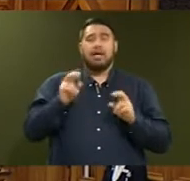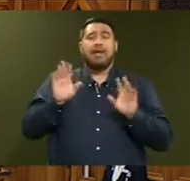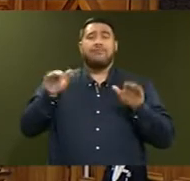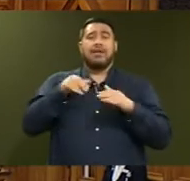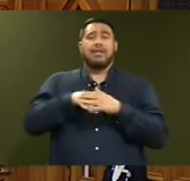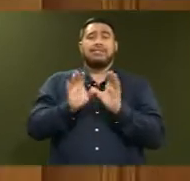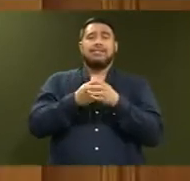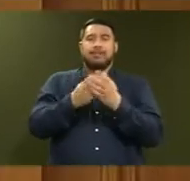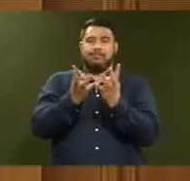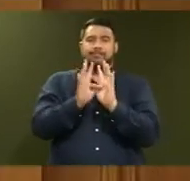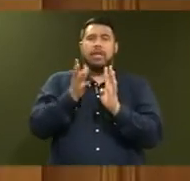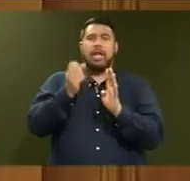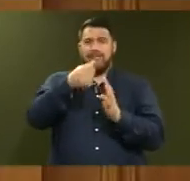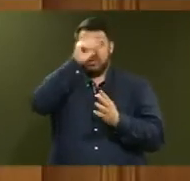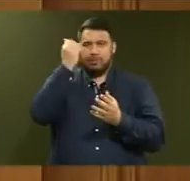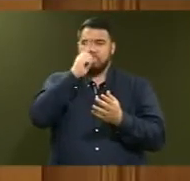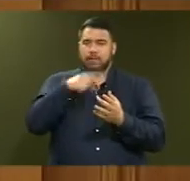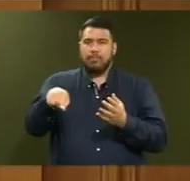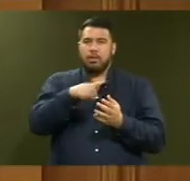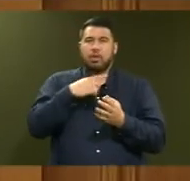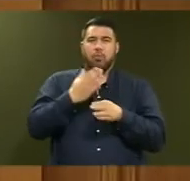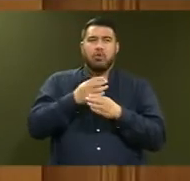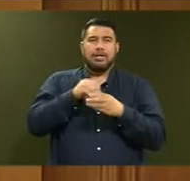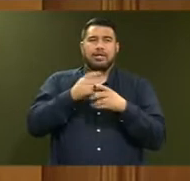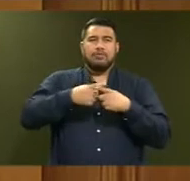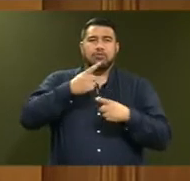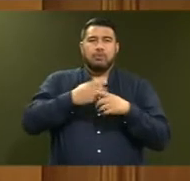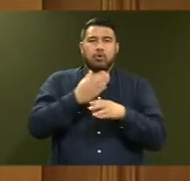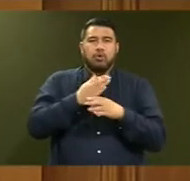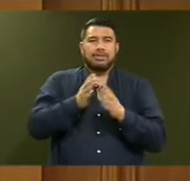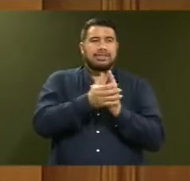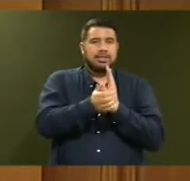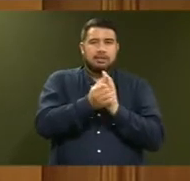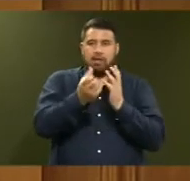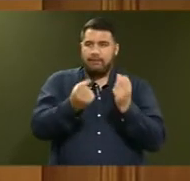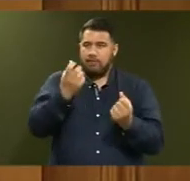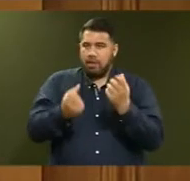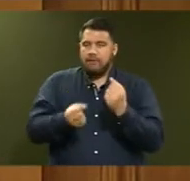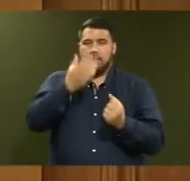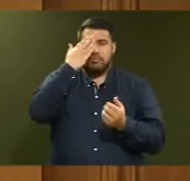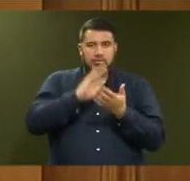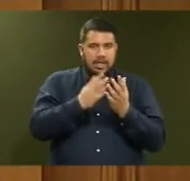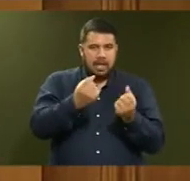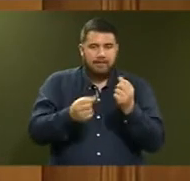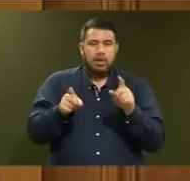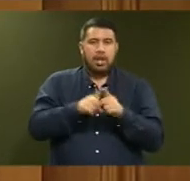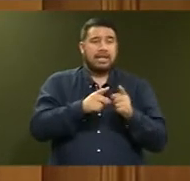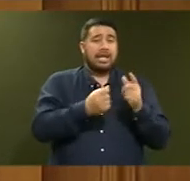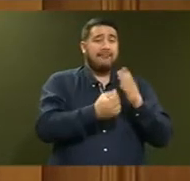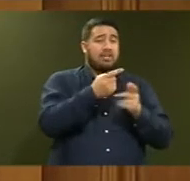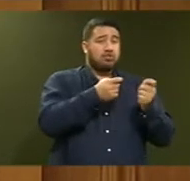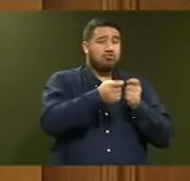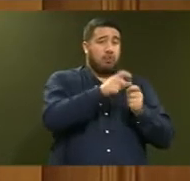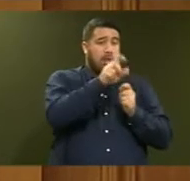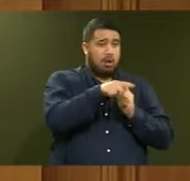comprised of experienced emergency management personnel with the appropriate skills and experience, including event controllers. Fly-in teams